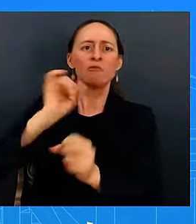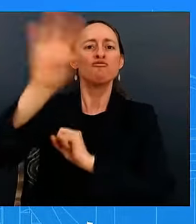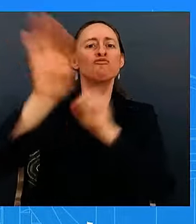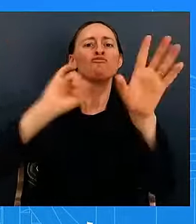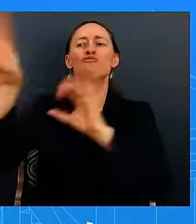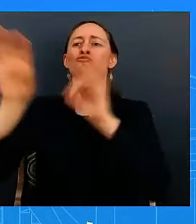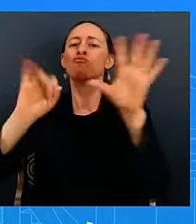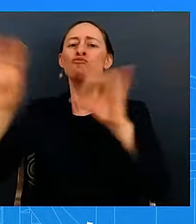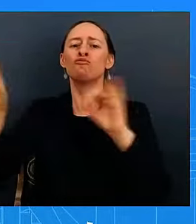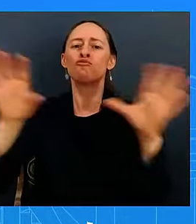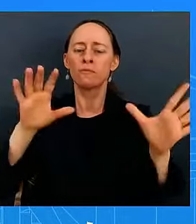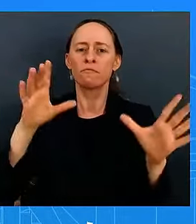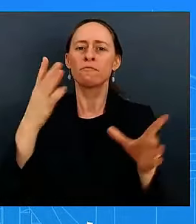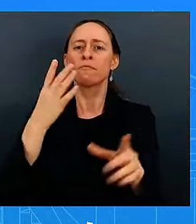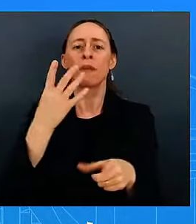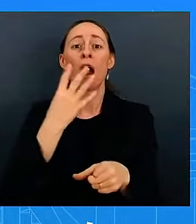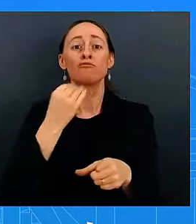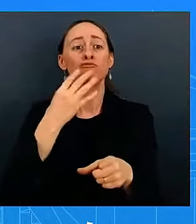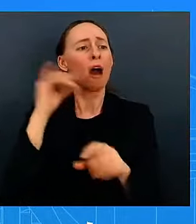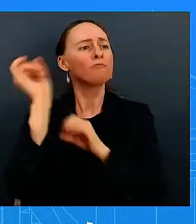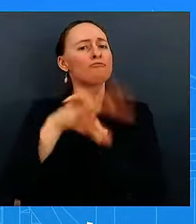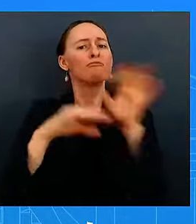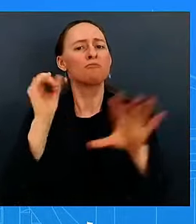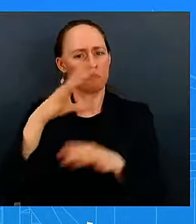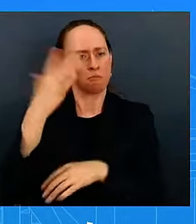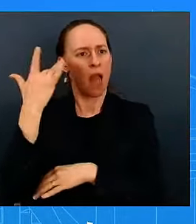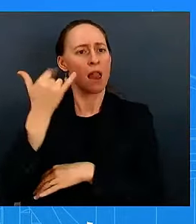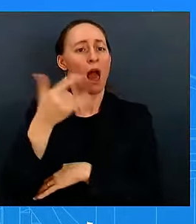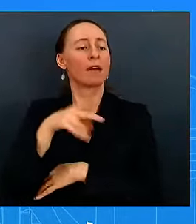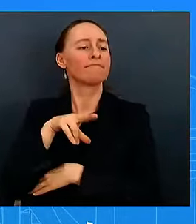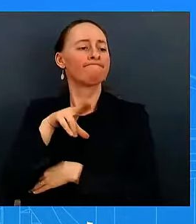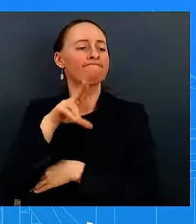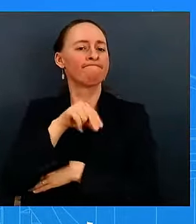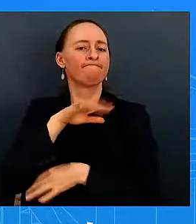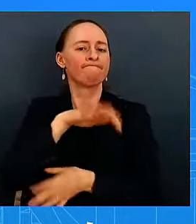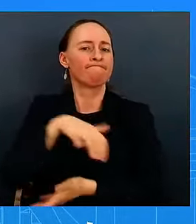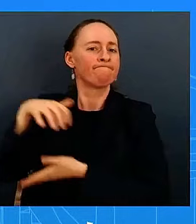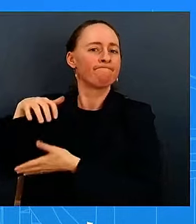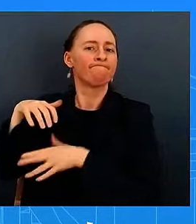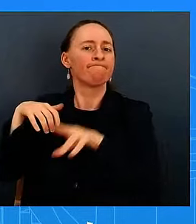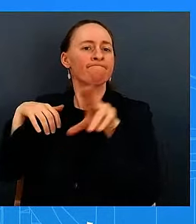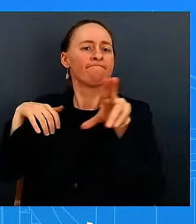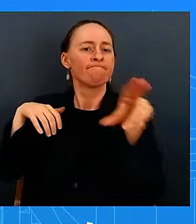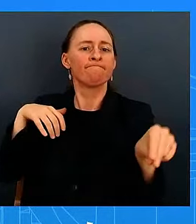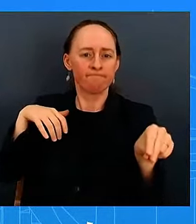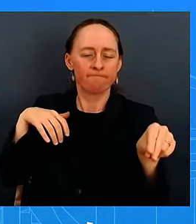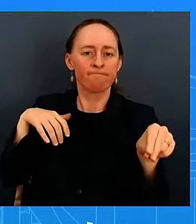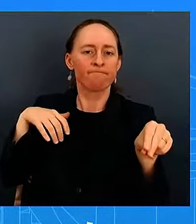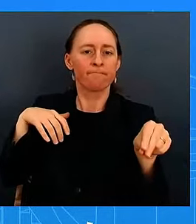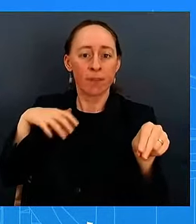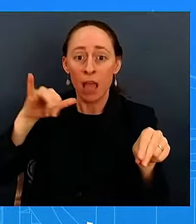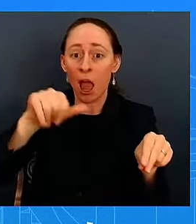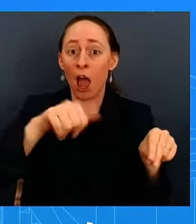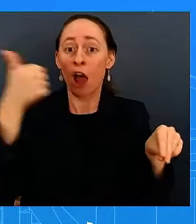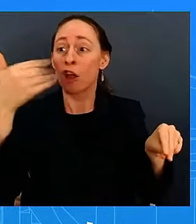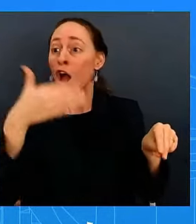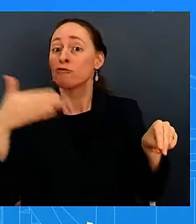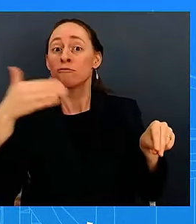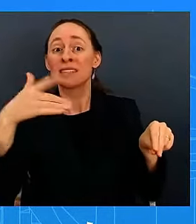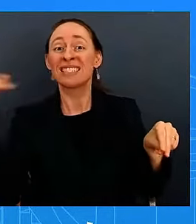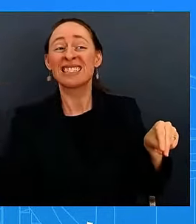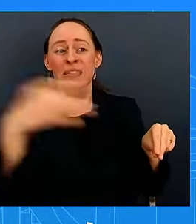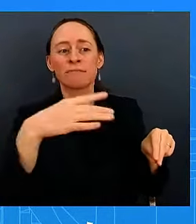cases involving other countries you have curtailed weapon shipments in the case of israel you